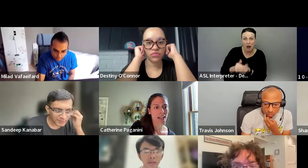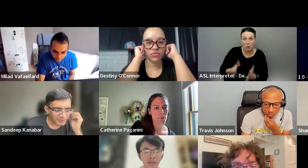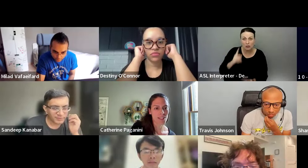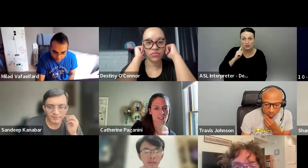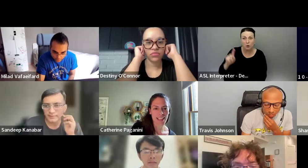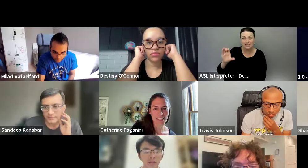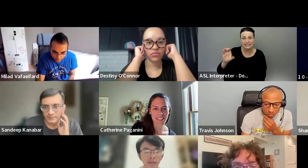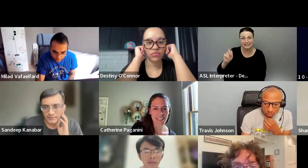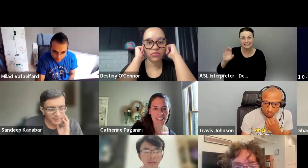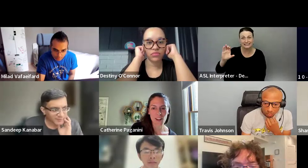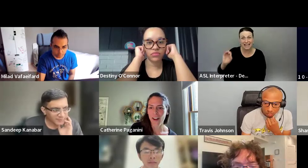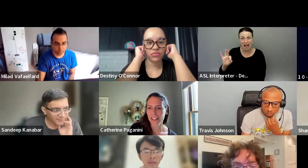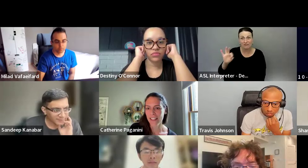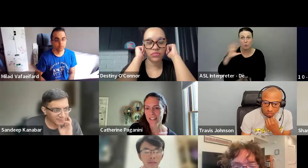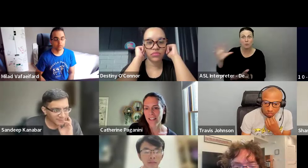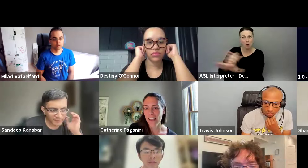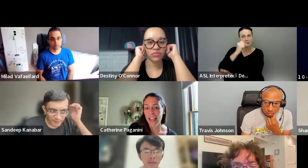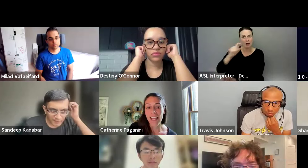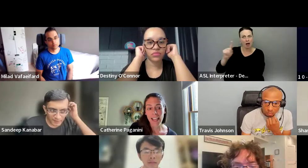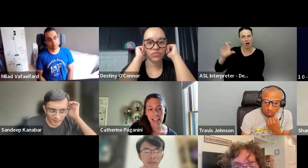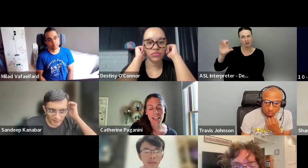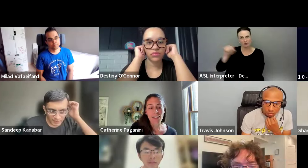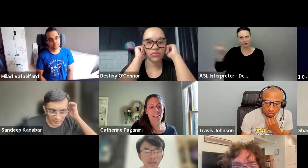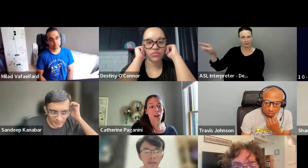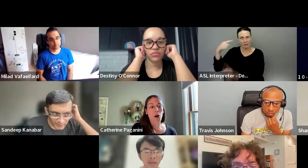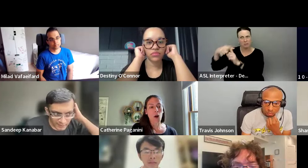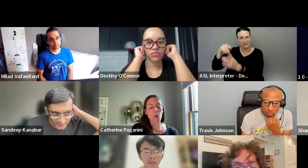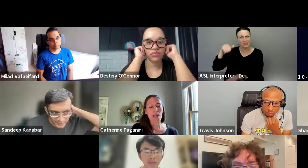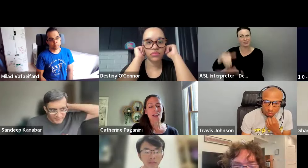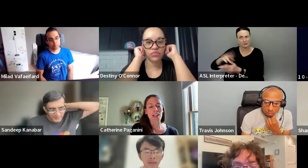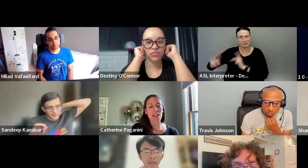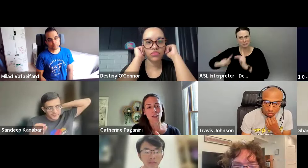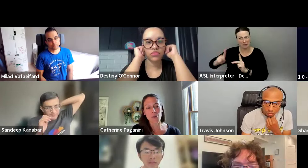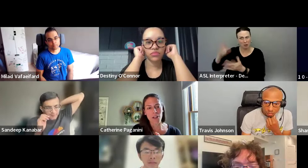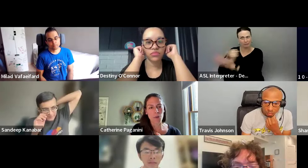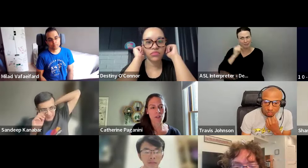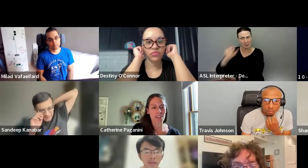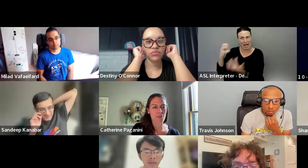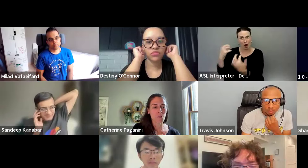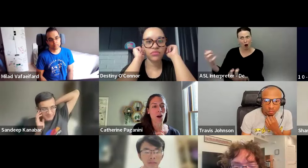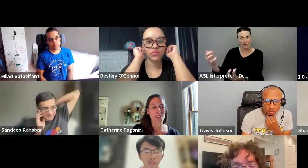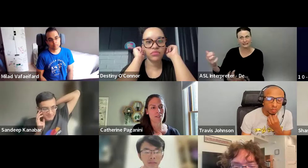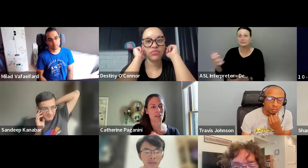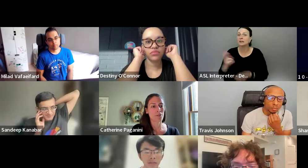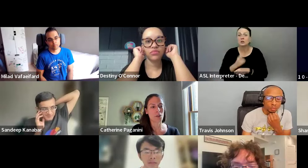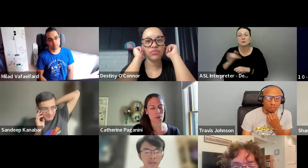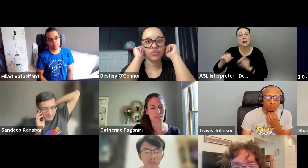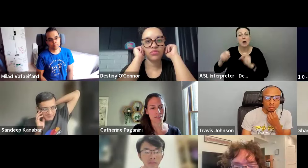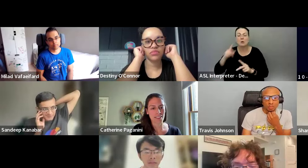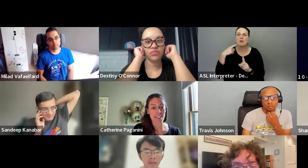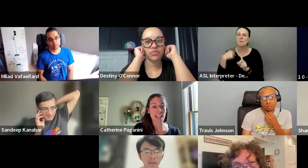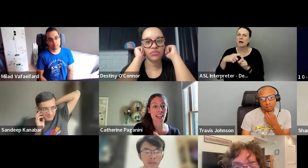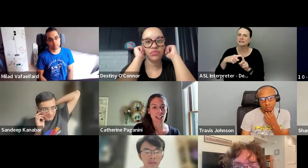we want to tap into that, uh, audience and then always use that opportunity for positive